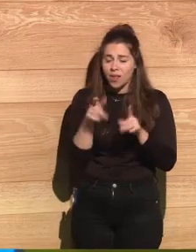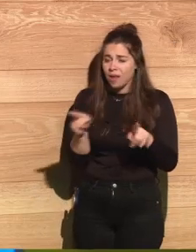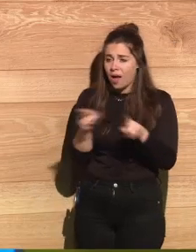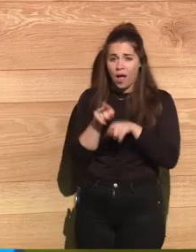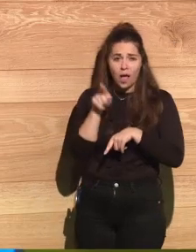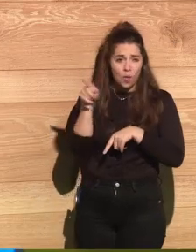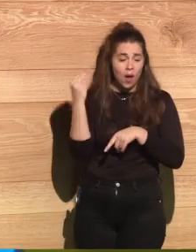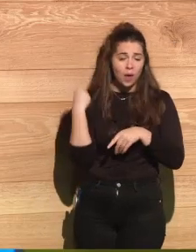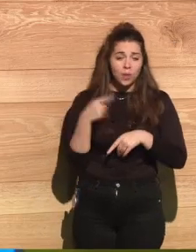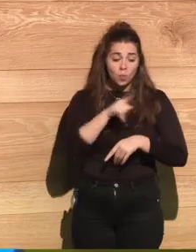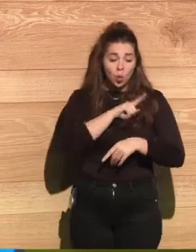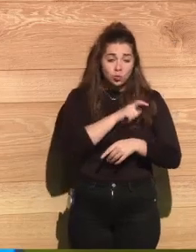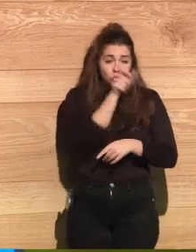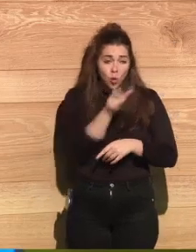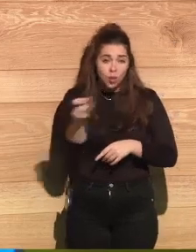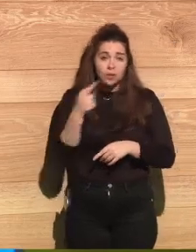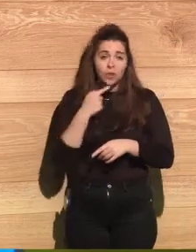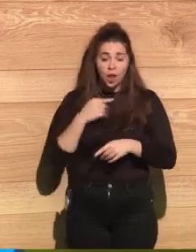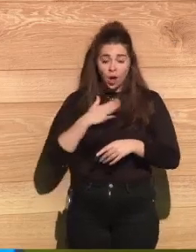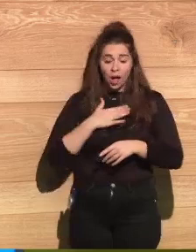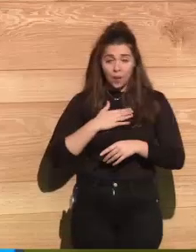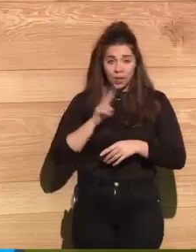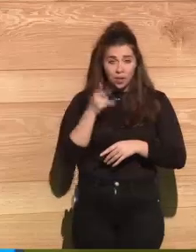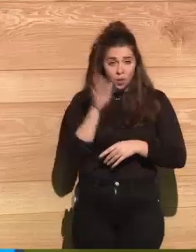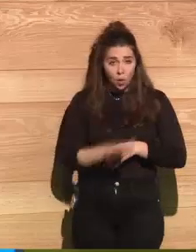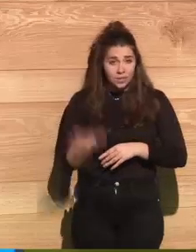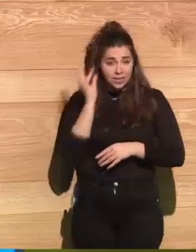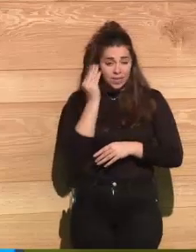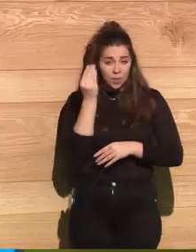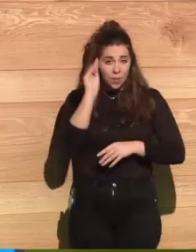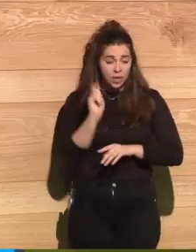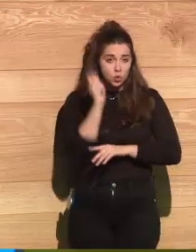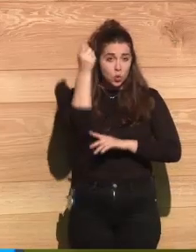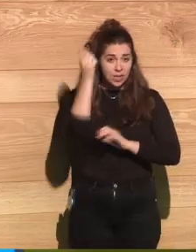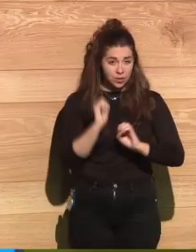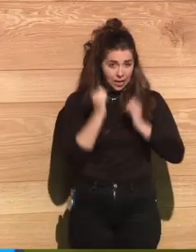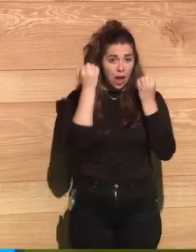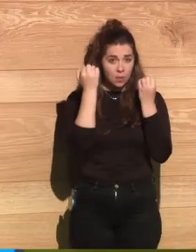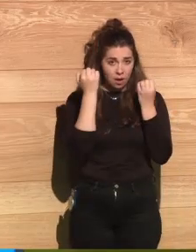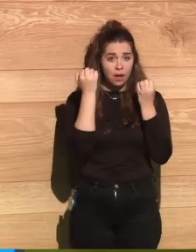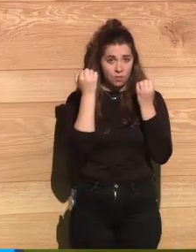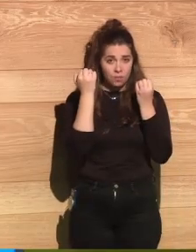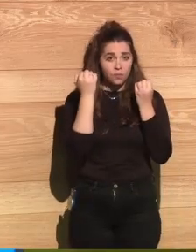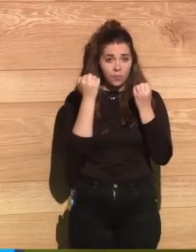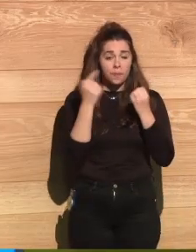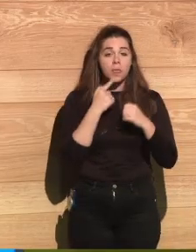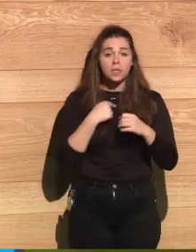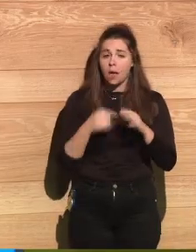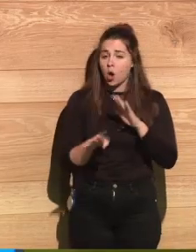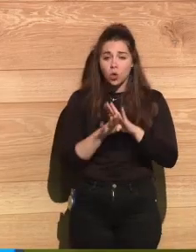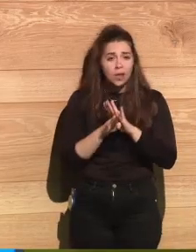two other girls who wanted to come out. You girls joined that procession and escaped to the nearby